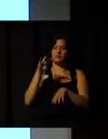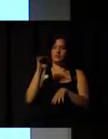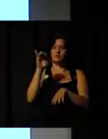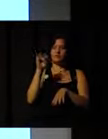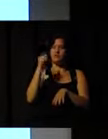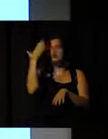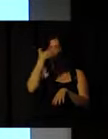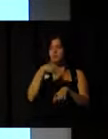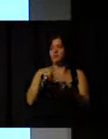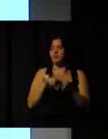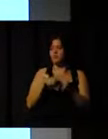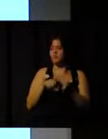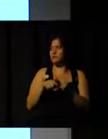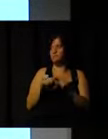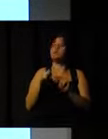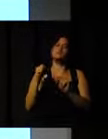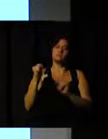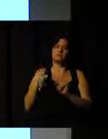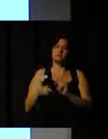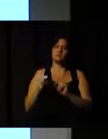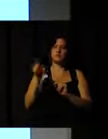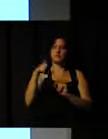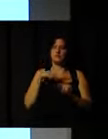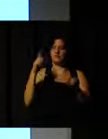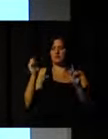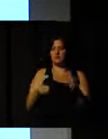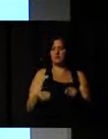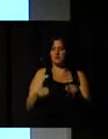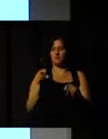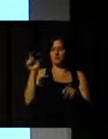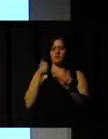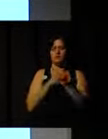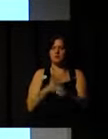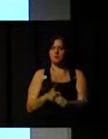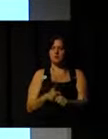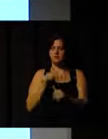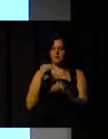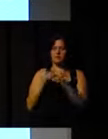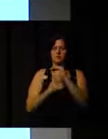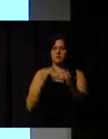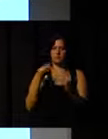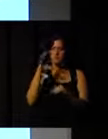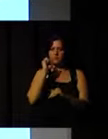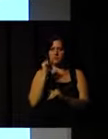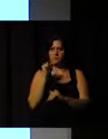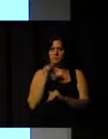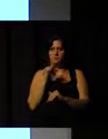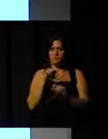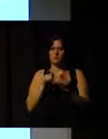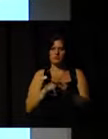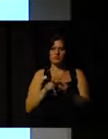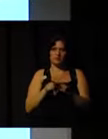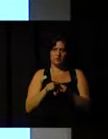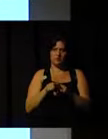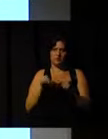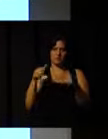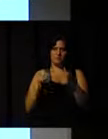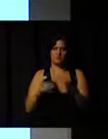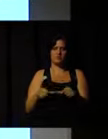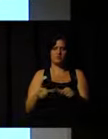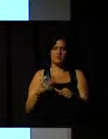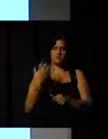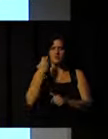demonstrate that, yes, you are following a learning by doing process, and you are gaining